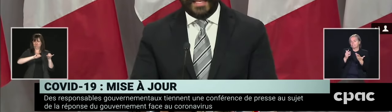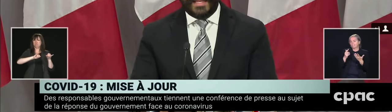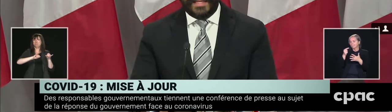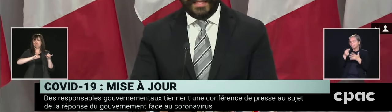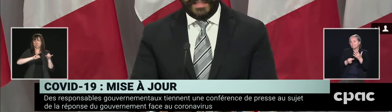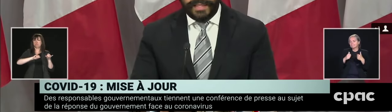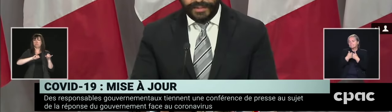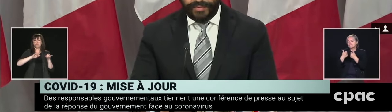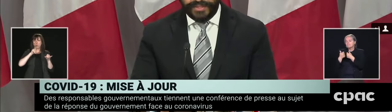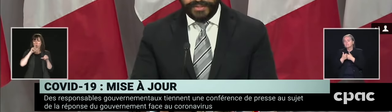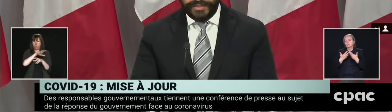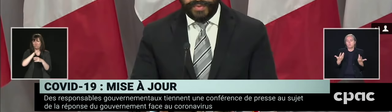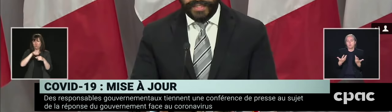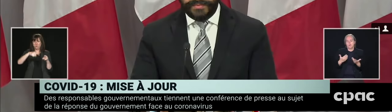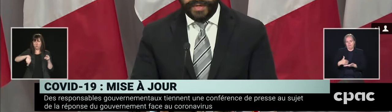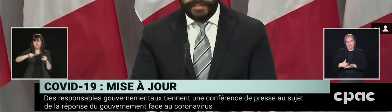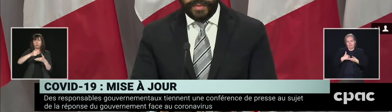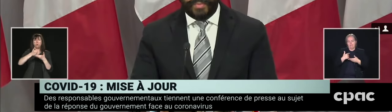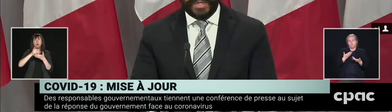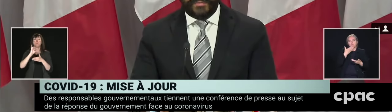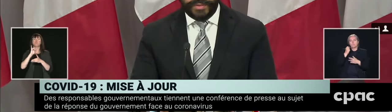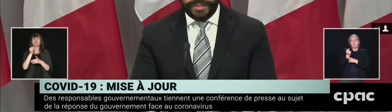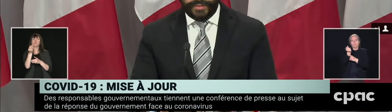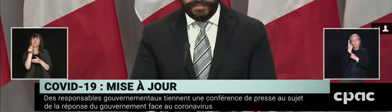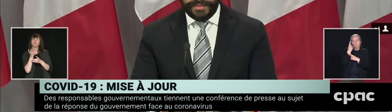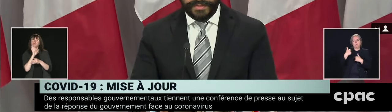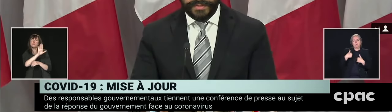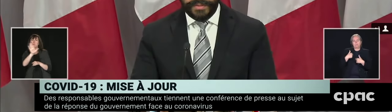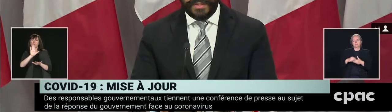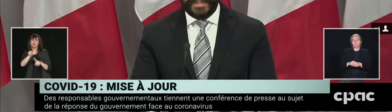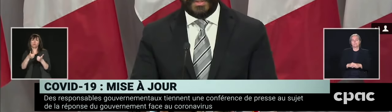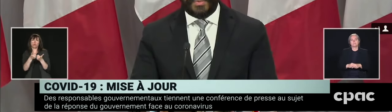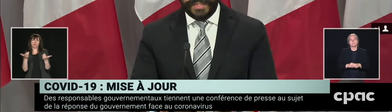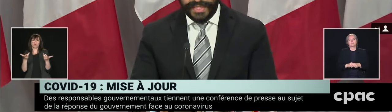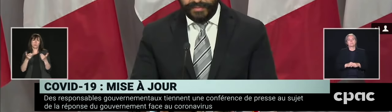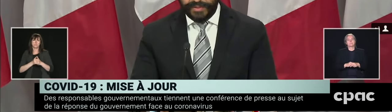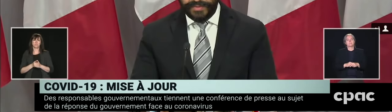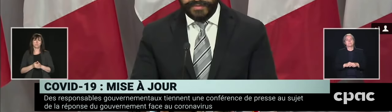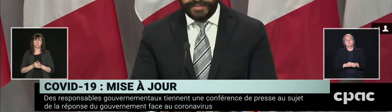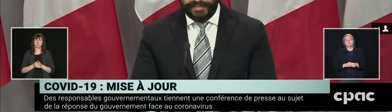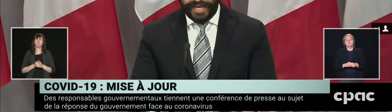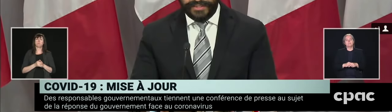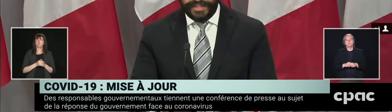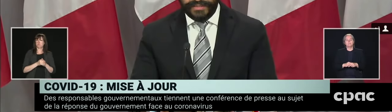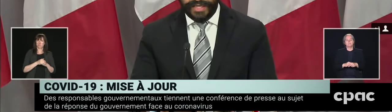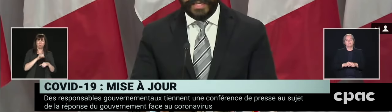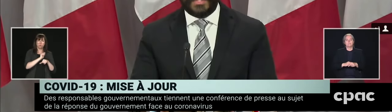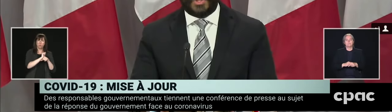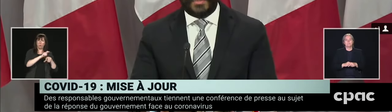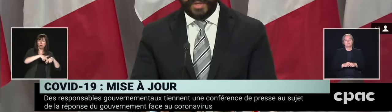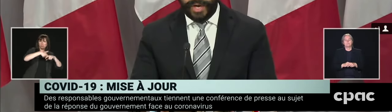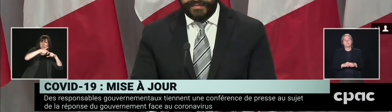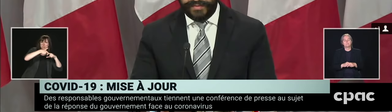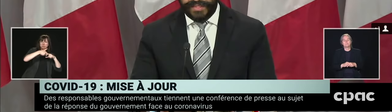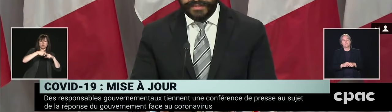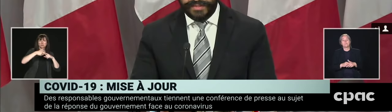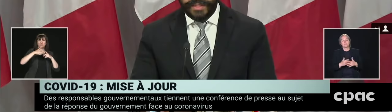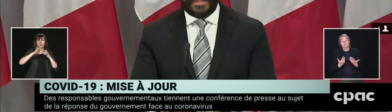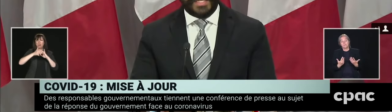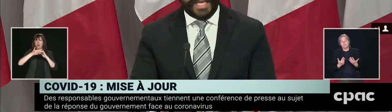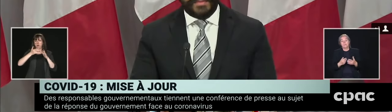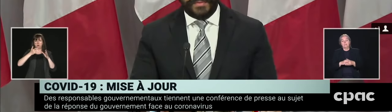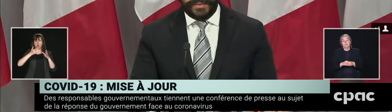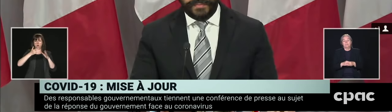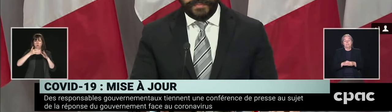These pressures range from workforce disruptions to reestablishment of supply chains and consumer confidence, governments,